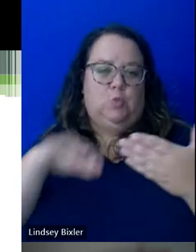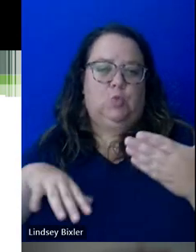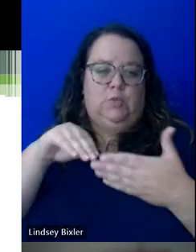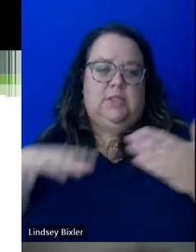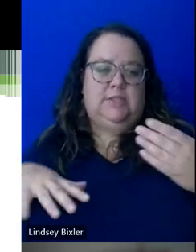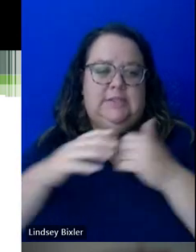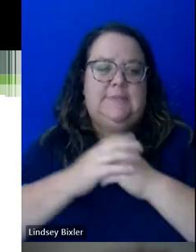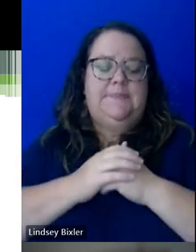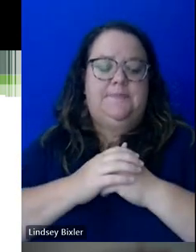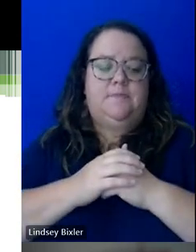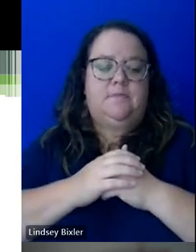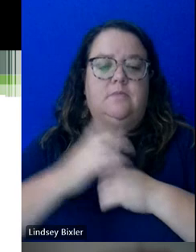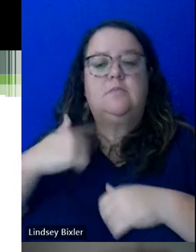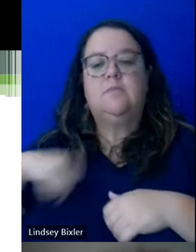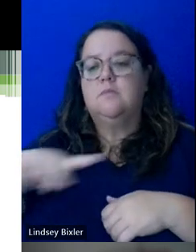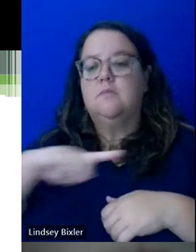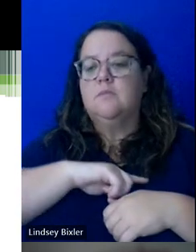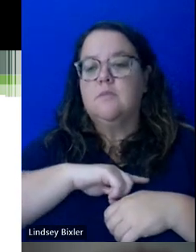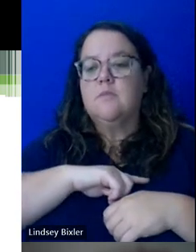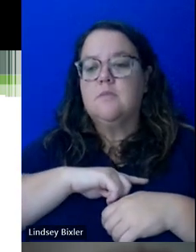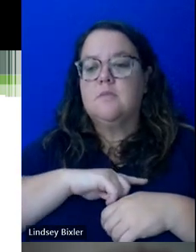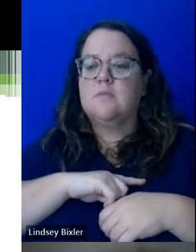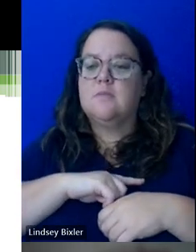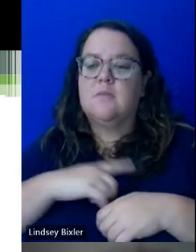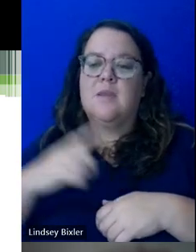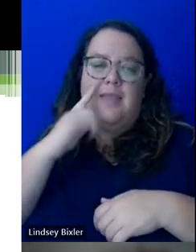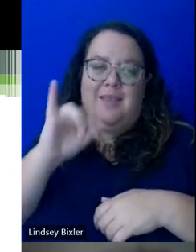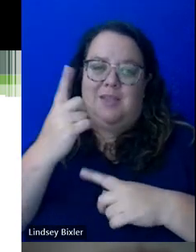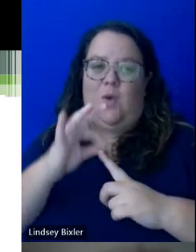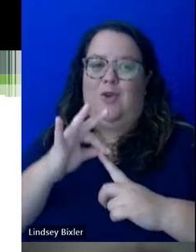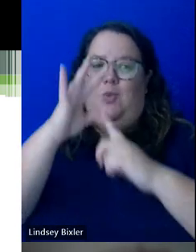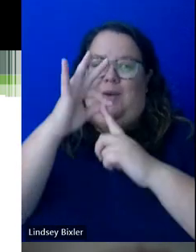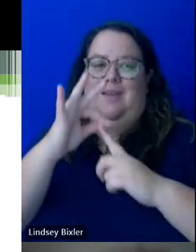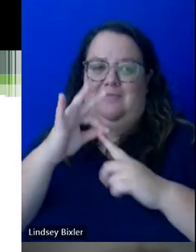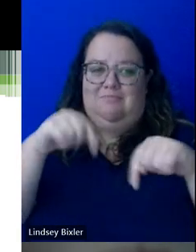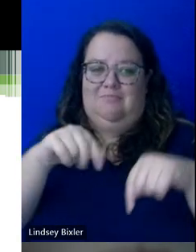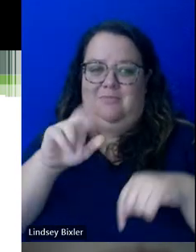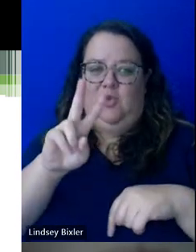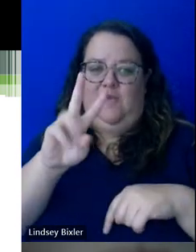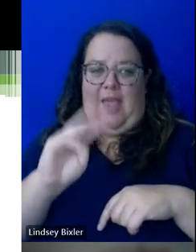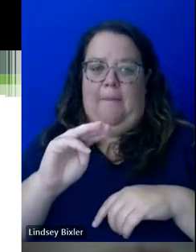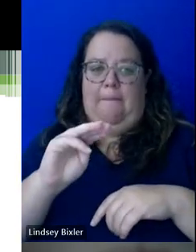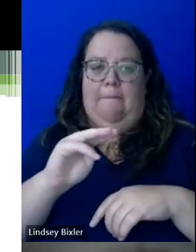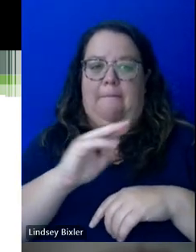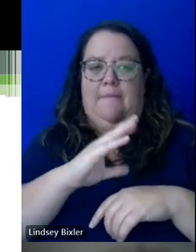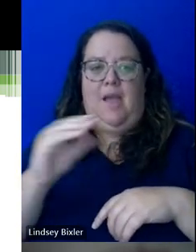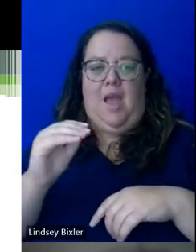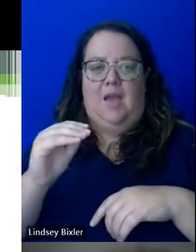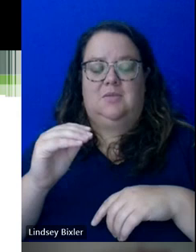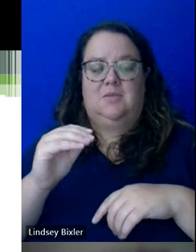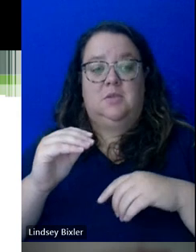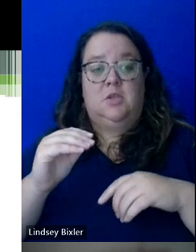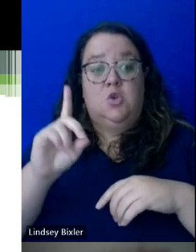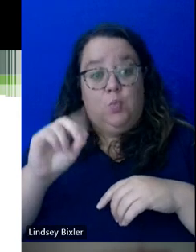So, we are, I think that's one of the unique things about UVM and that while we do have an